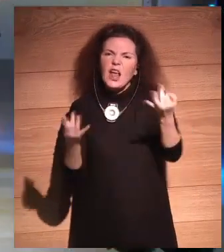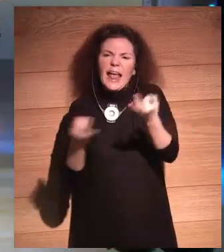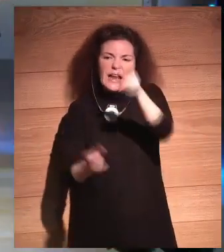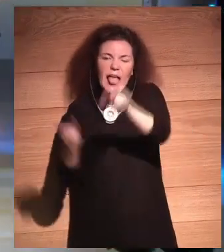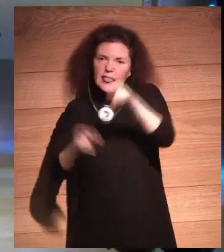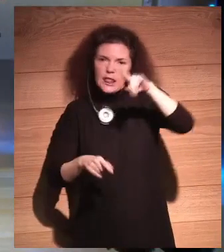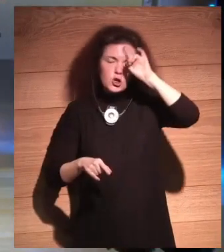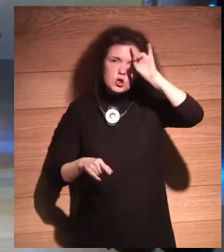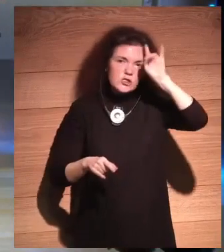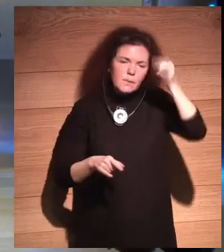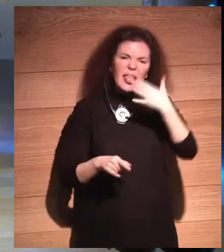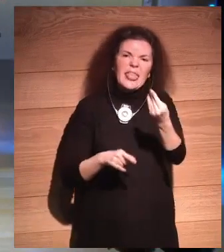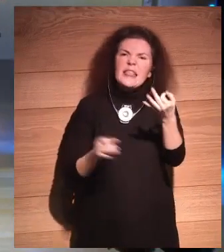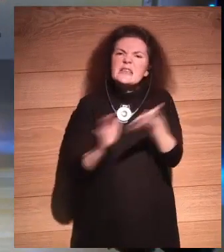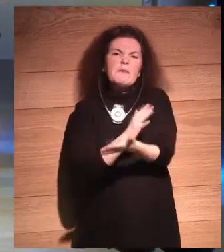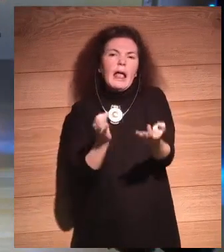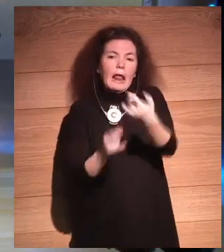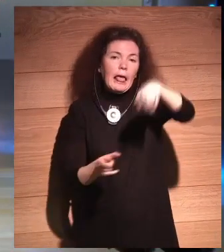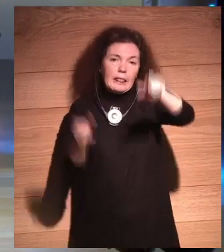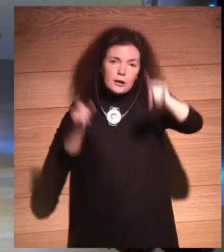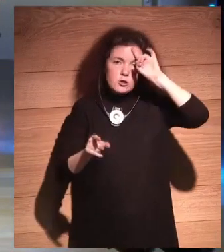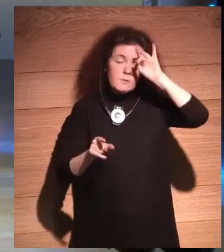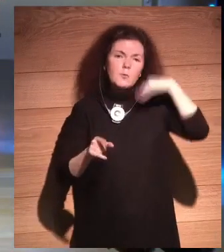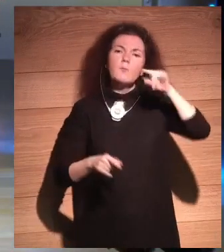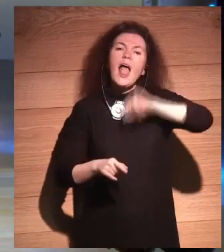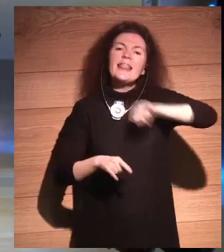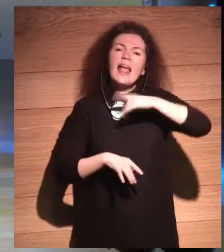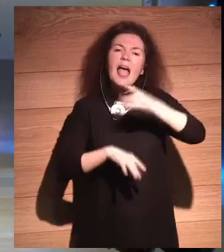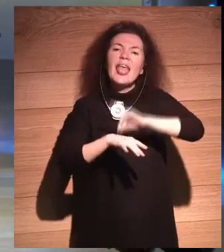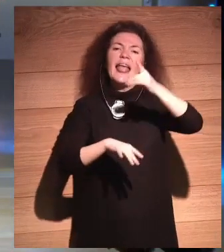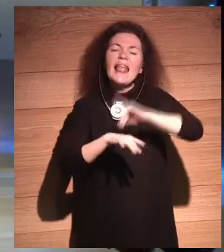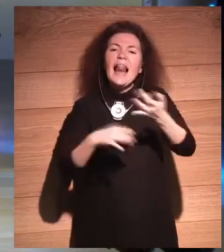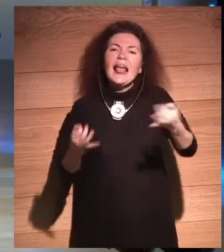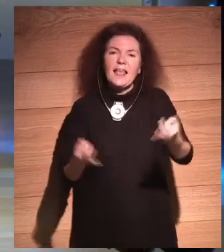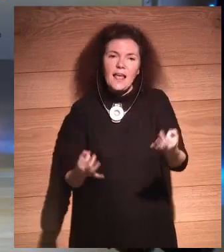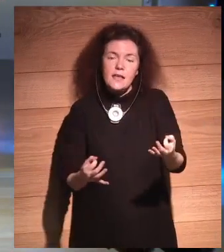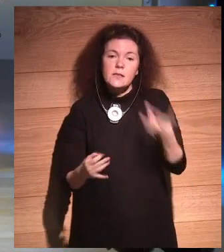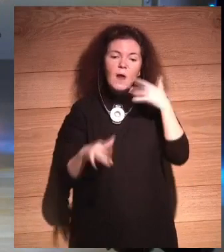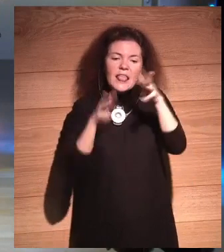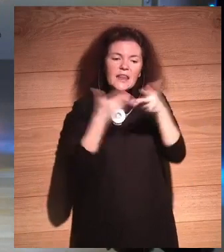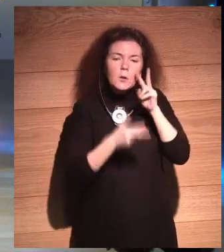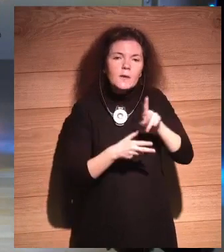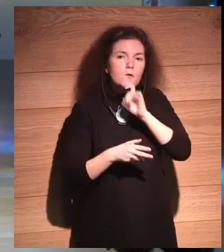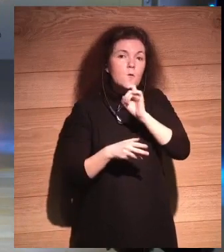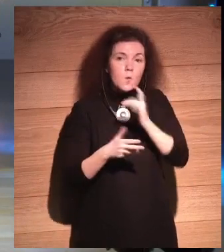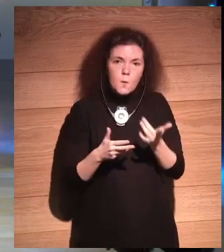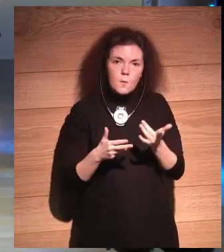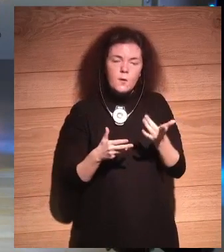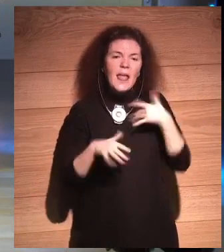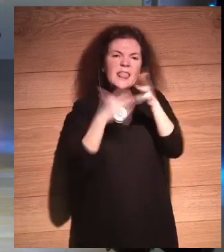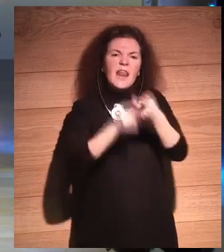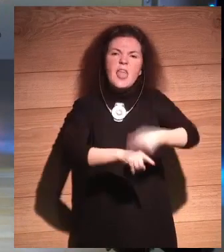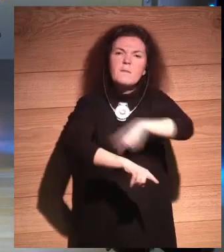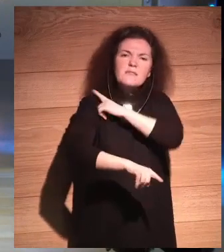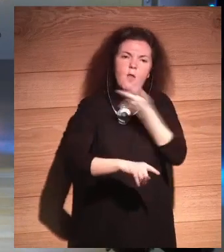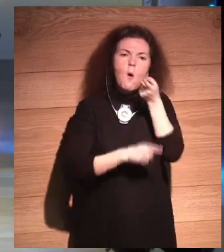say. Because, you know, digital ethics was like, how do you use the internet? You know, do you use too much of the mobile phone or gender bias or